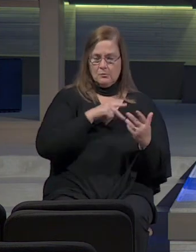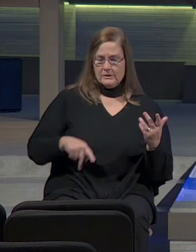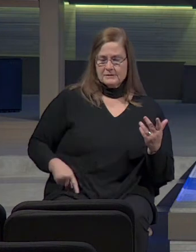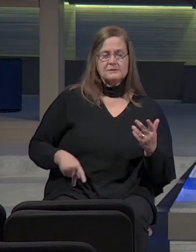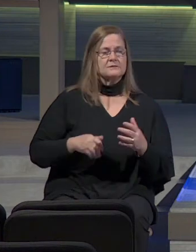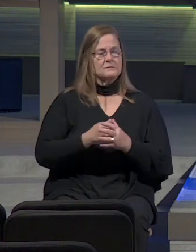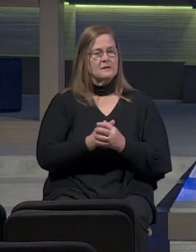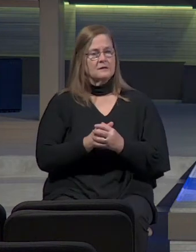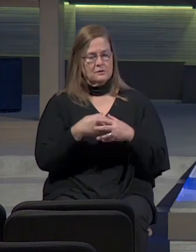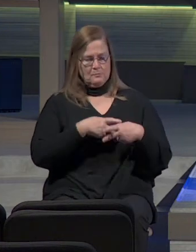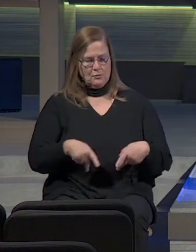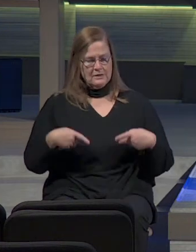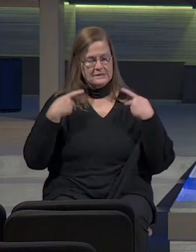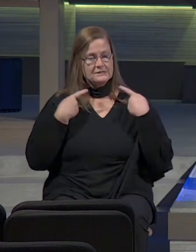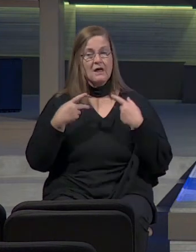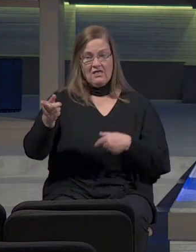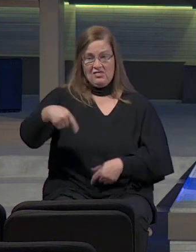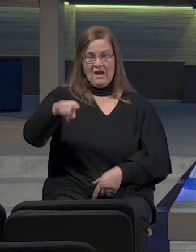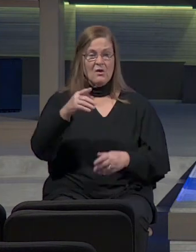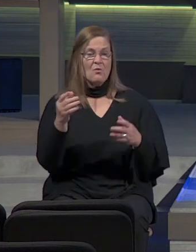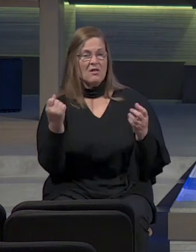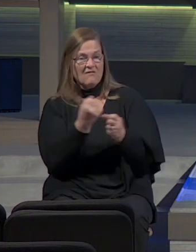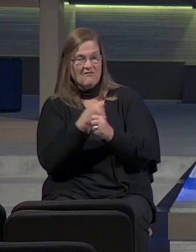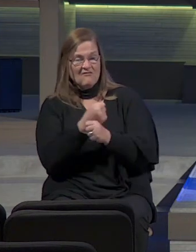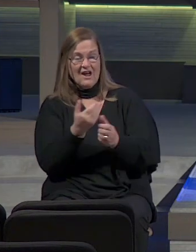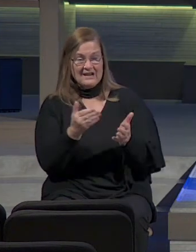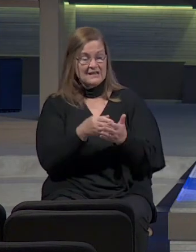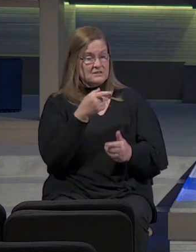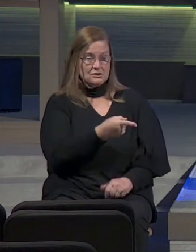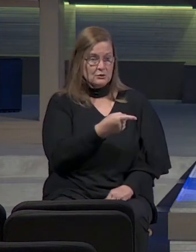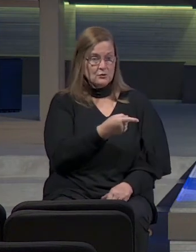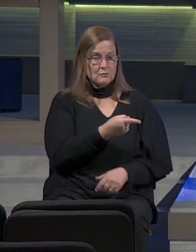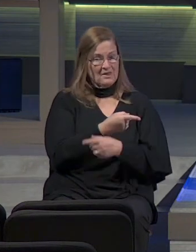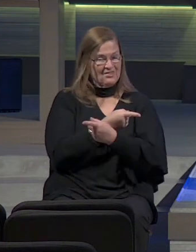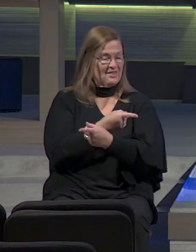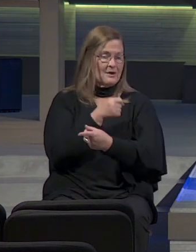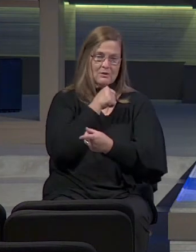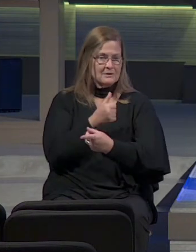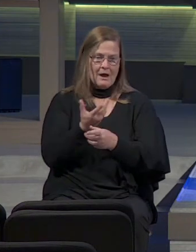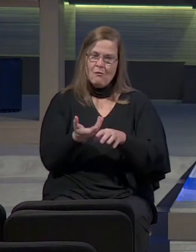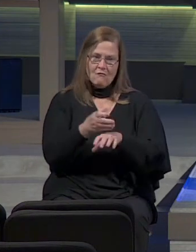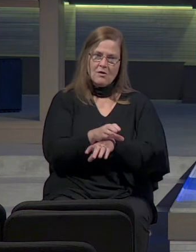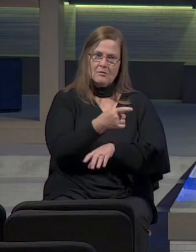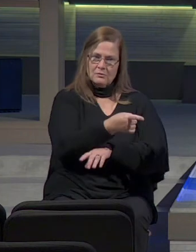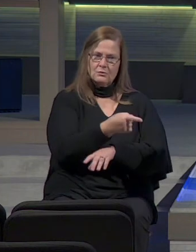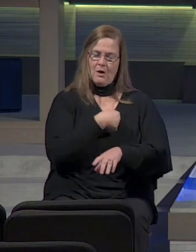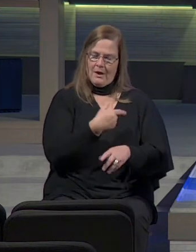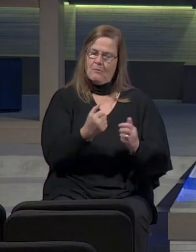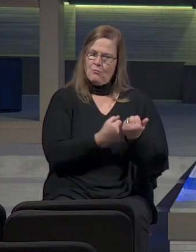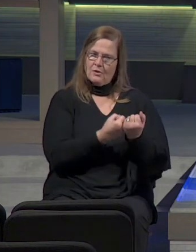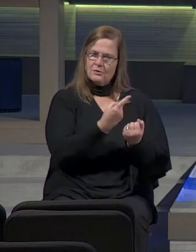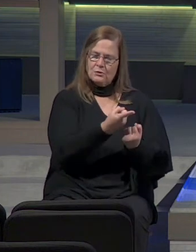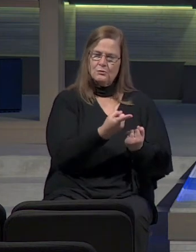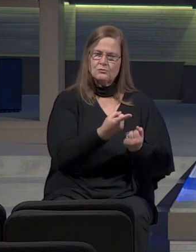They will fight against you but they will not overcome you for I am with you to deliver you declares the Lord.